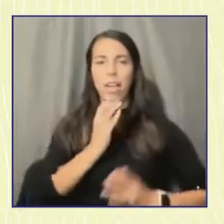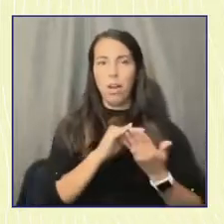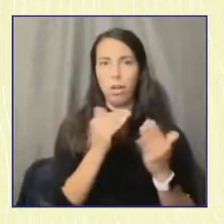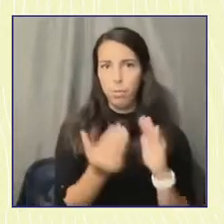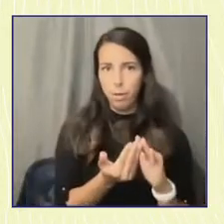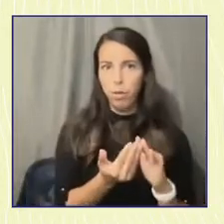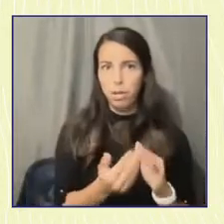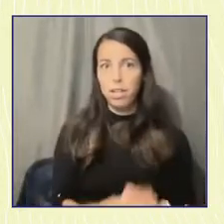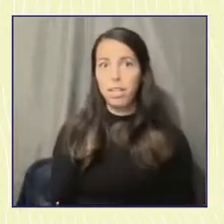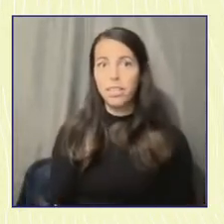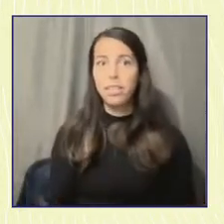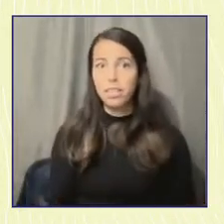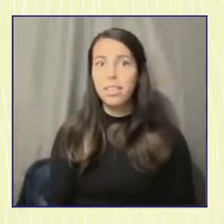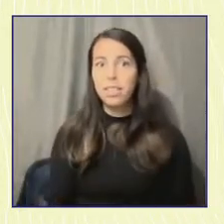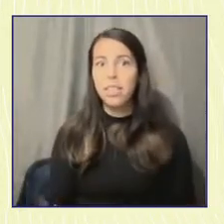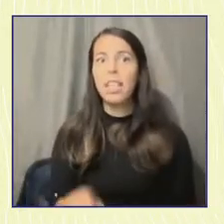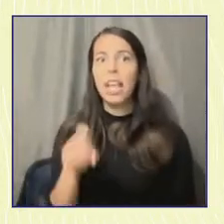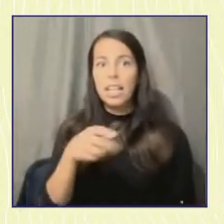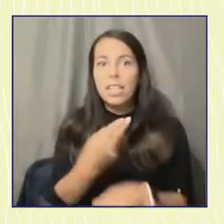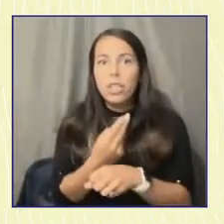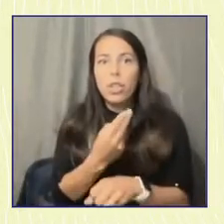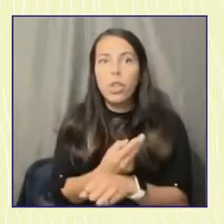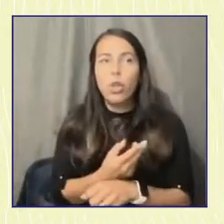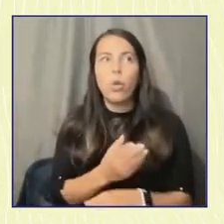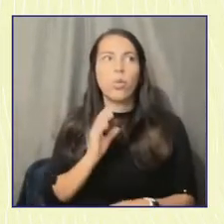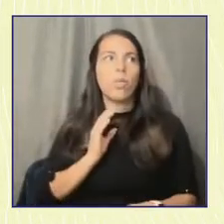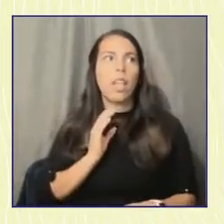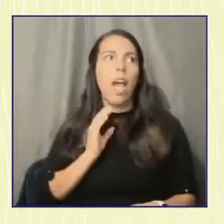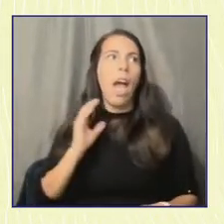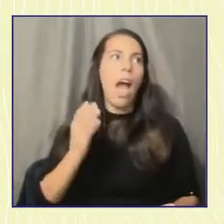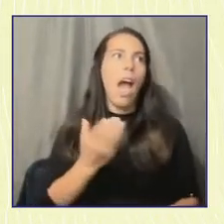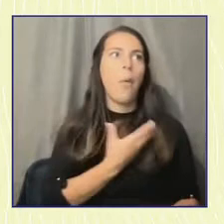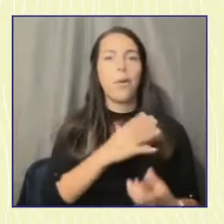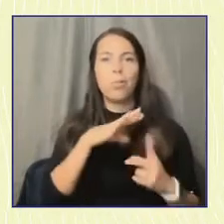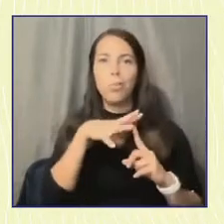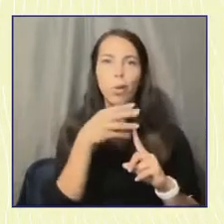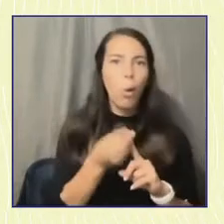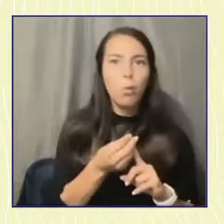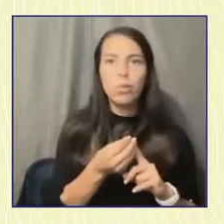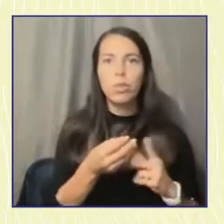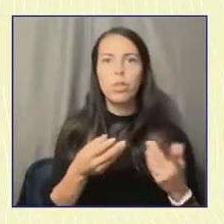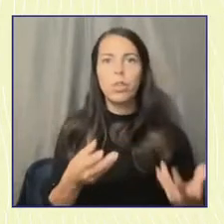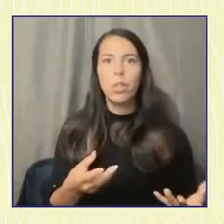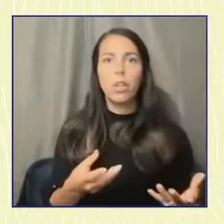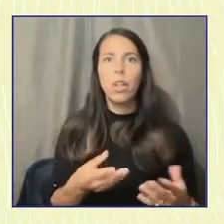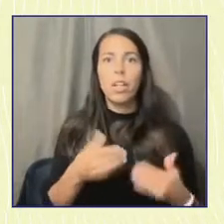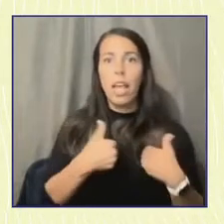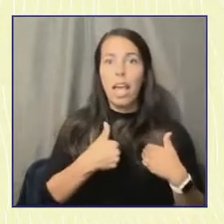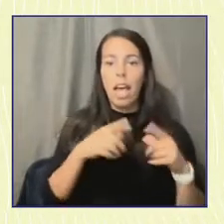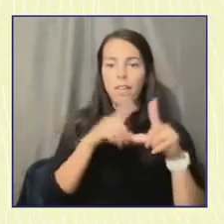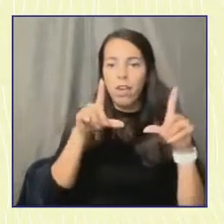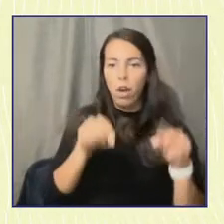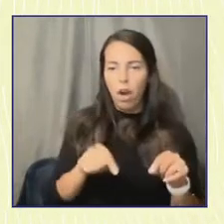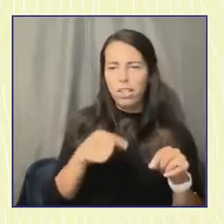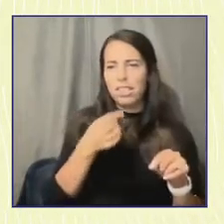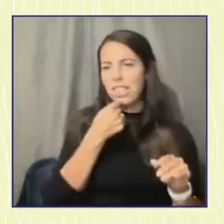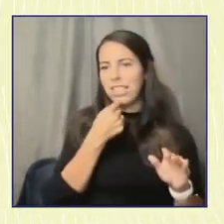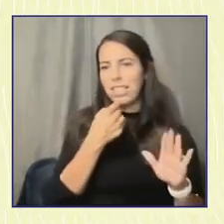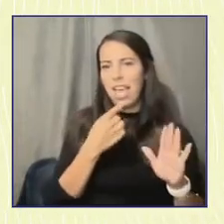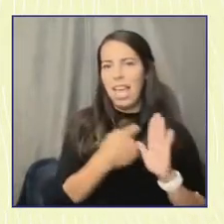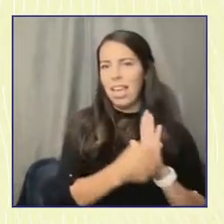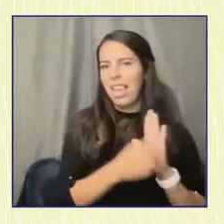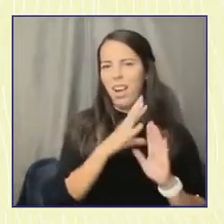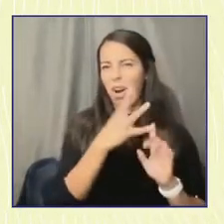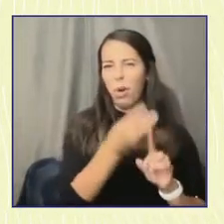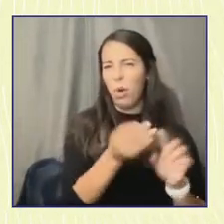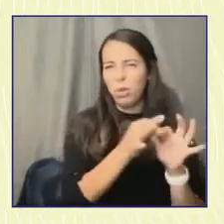using our language, using our sayings. So they have these, like, pledge cards that say, what that way? You know, way is, like, slang